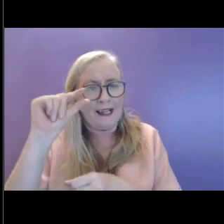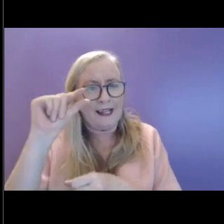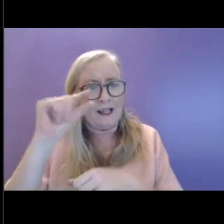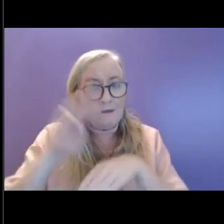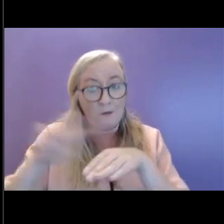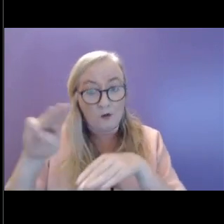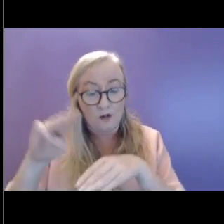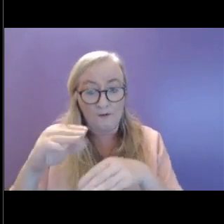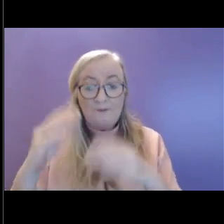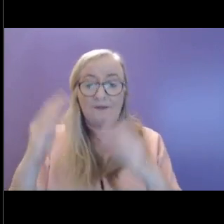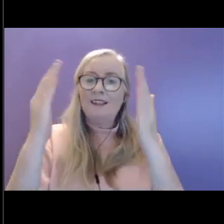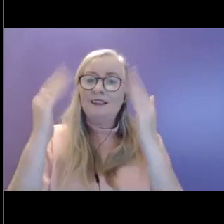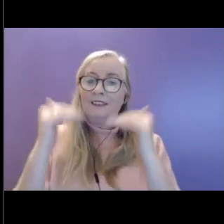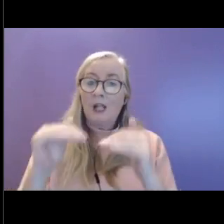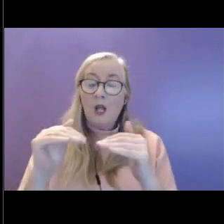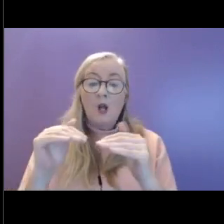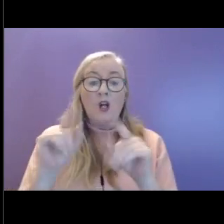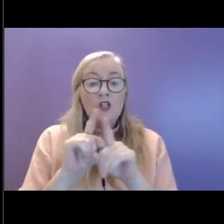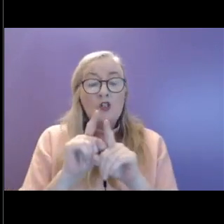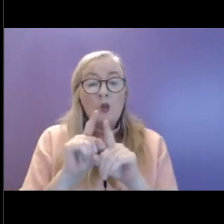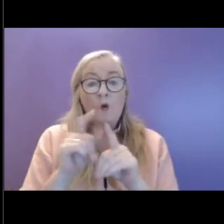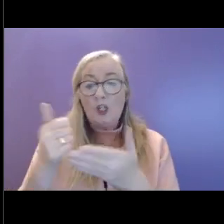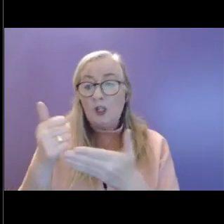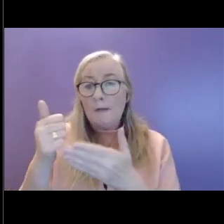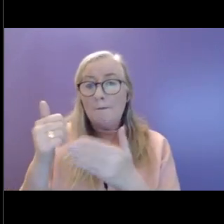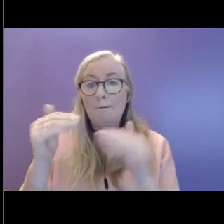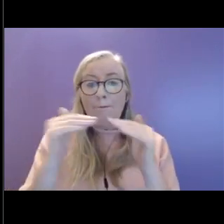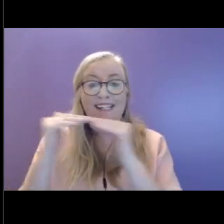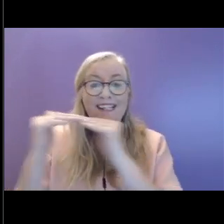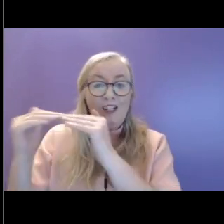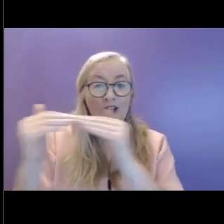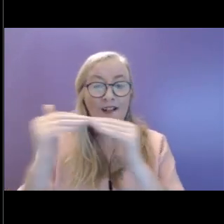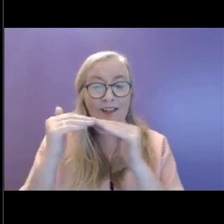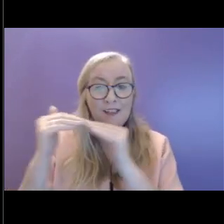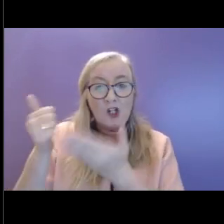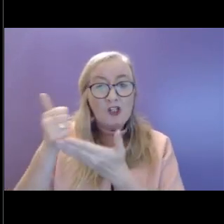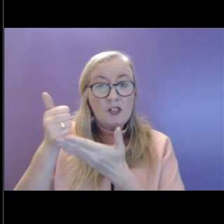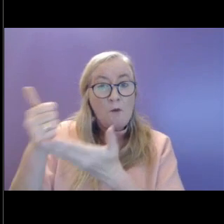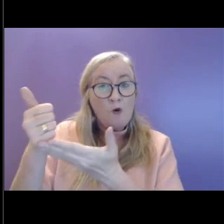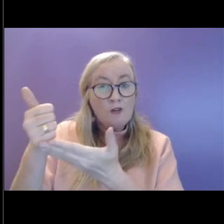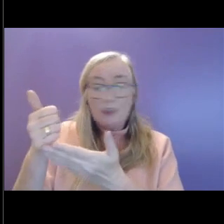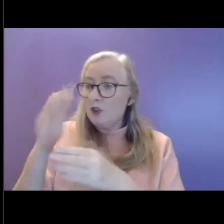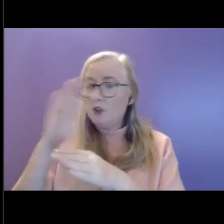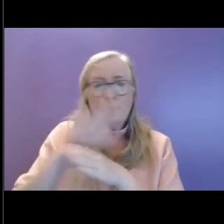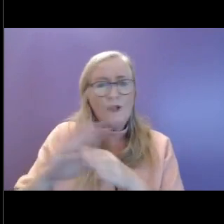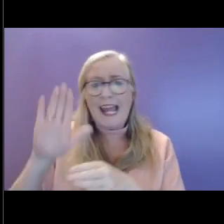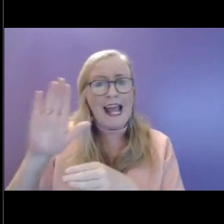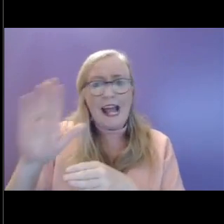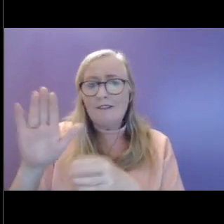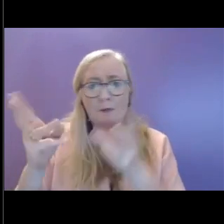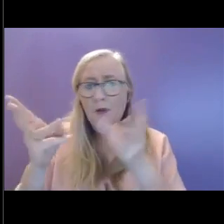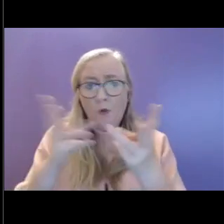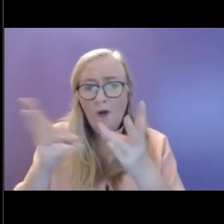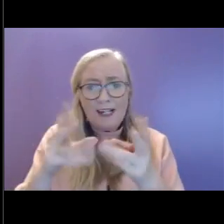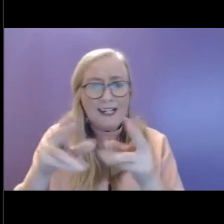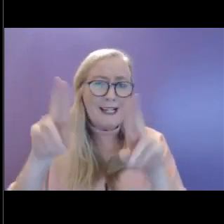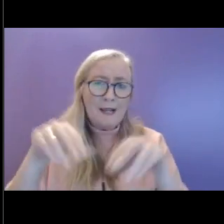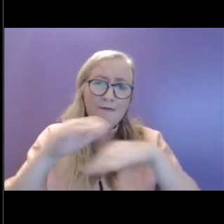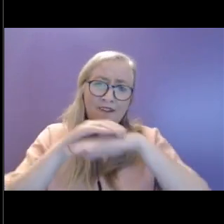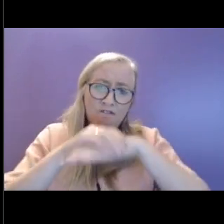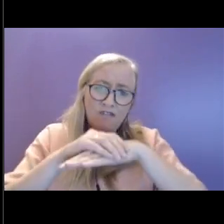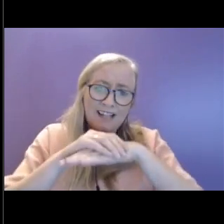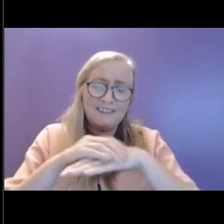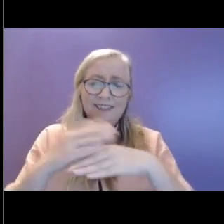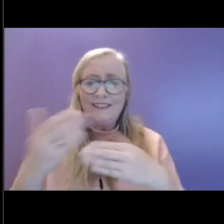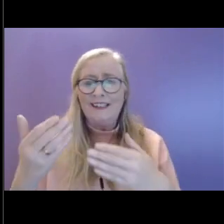Again, going back to peer support, that doesn't necessarily have to be work, friends or colleagues or people who share areas of